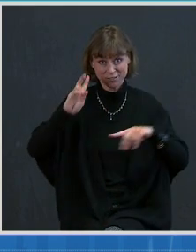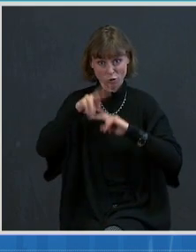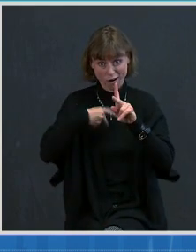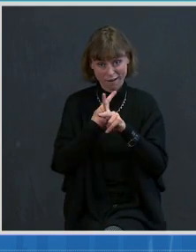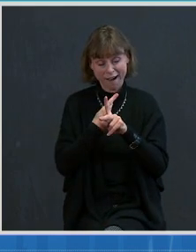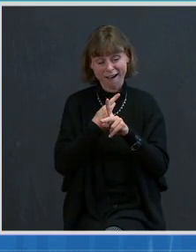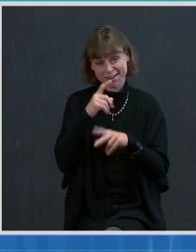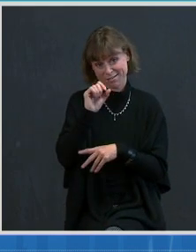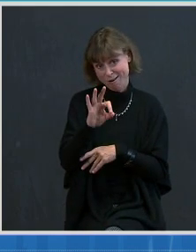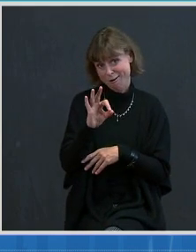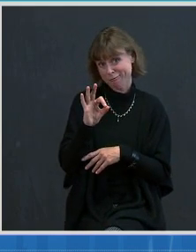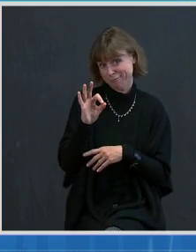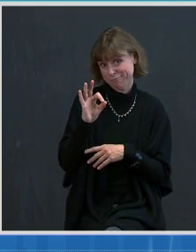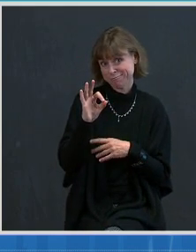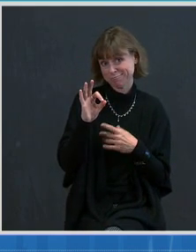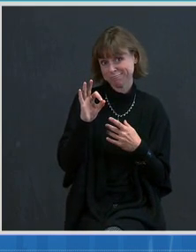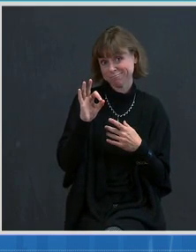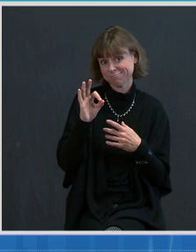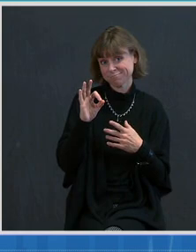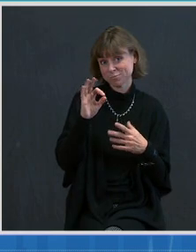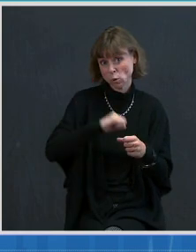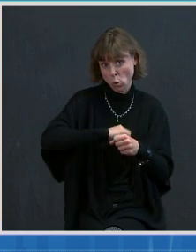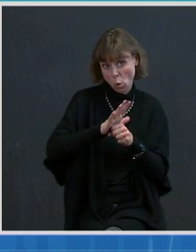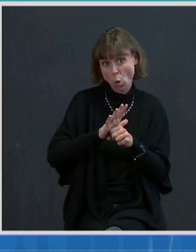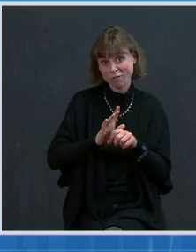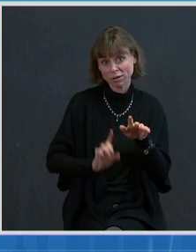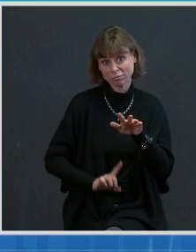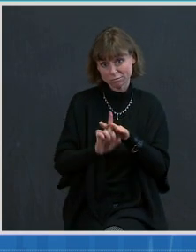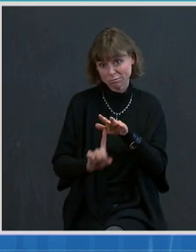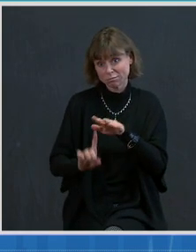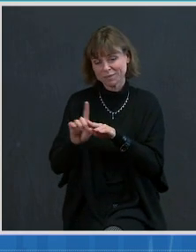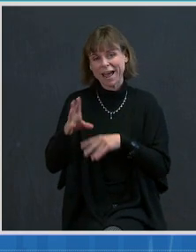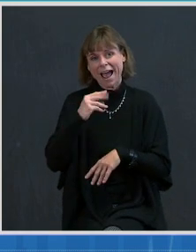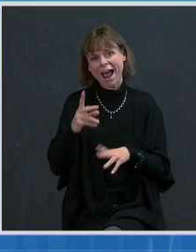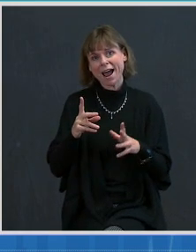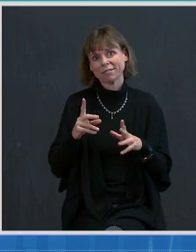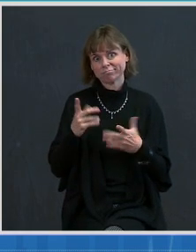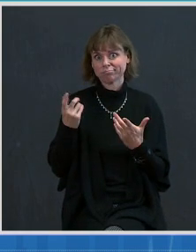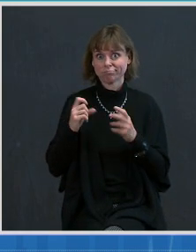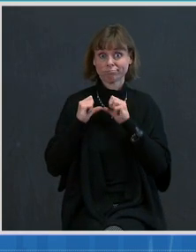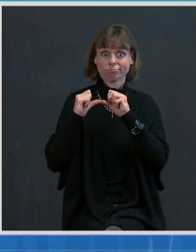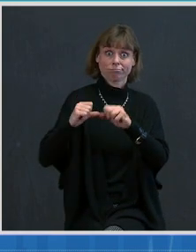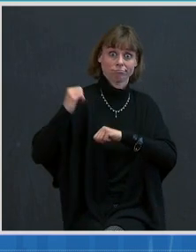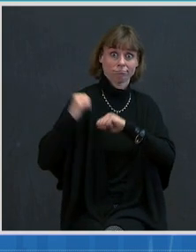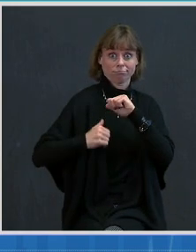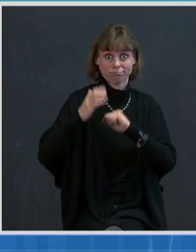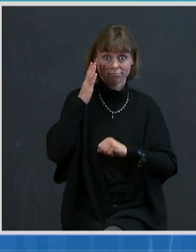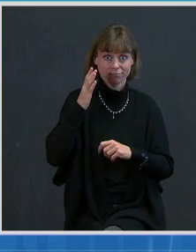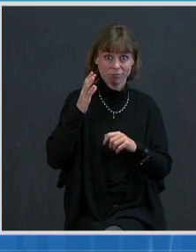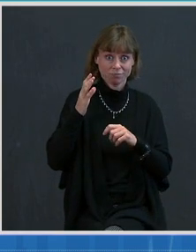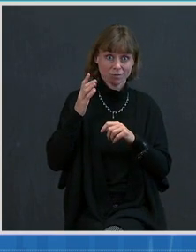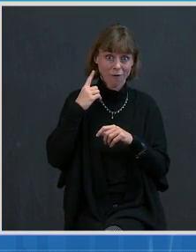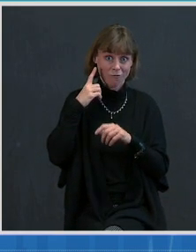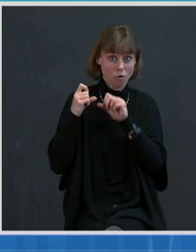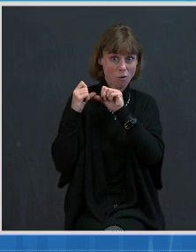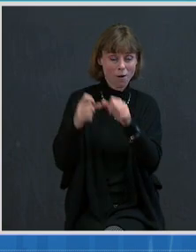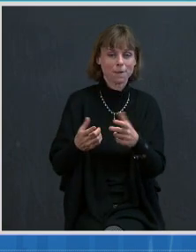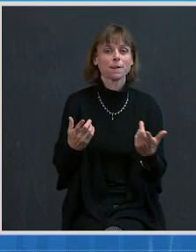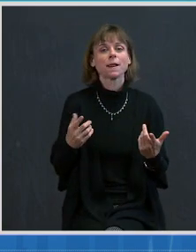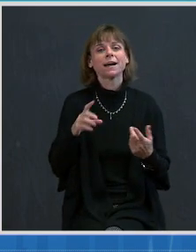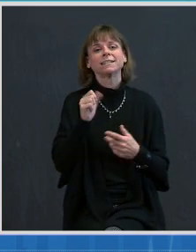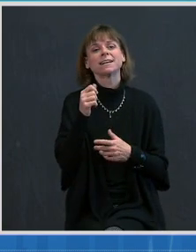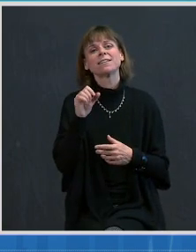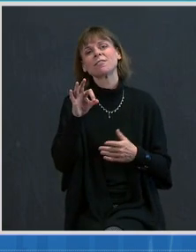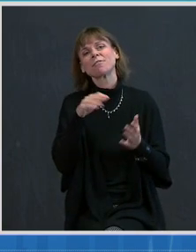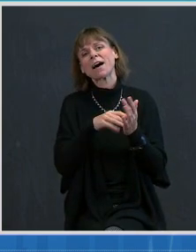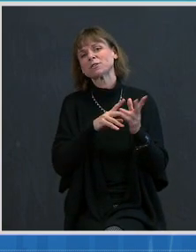numbers out, this is to report on the progress and the very hard work of tens of thousands of people, but it's by no means should